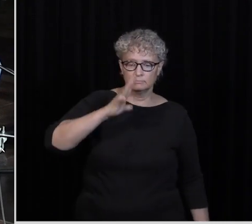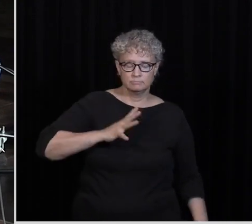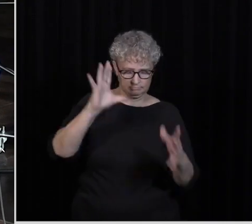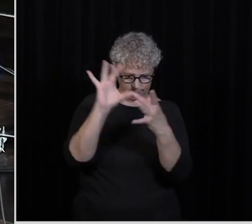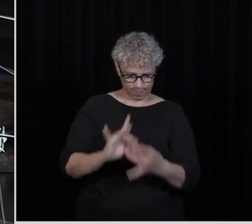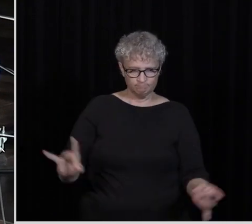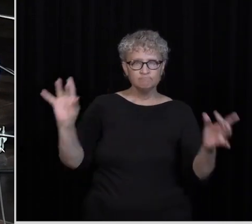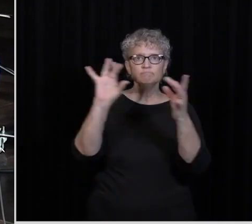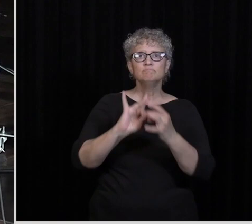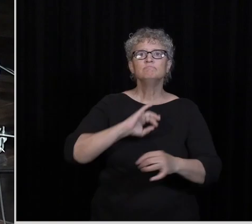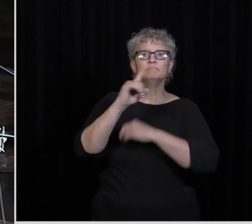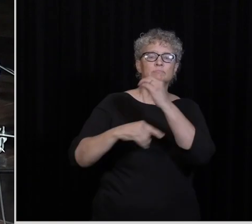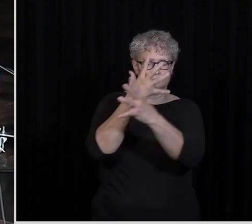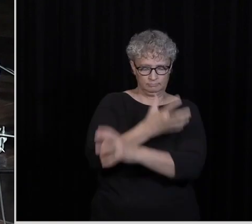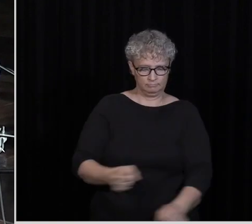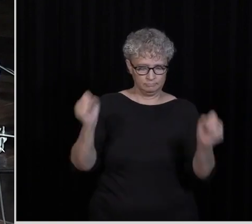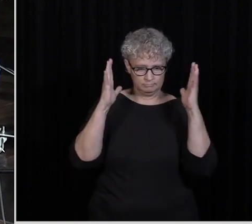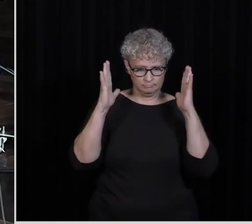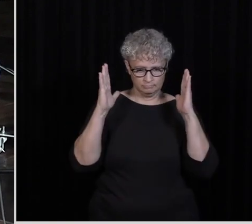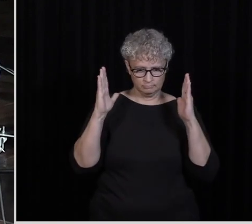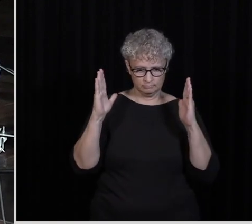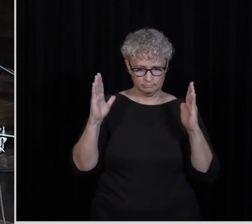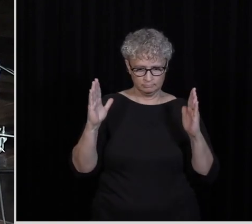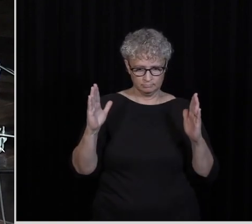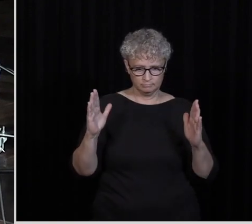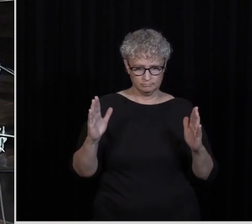Stories of a Savior